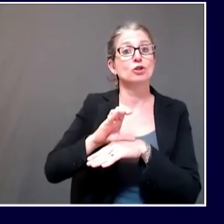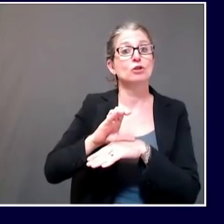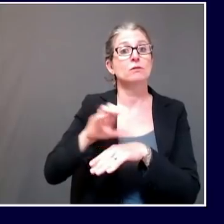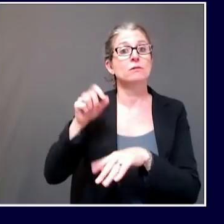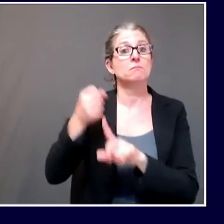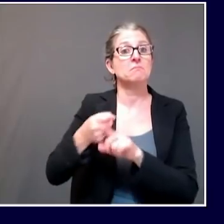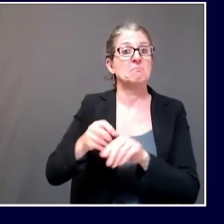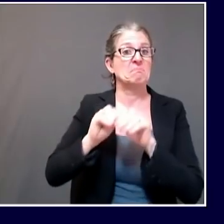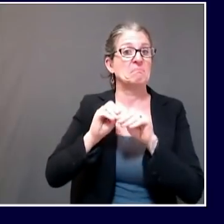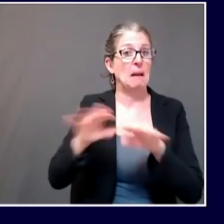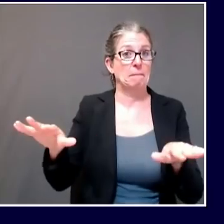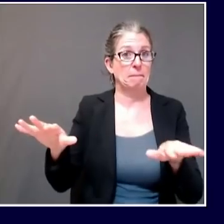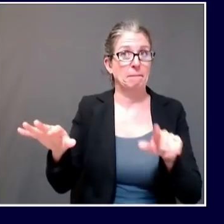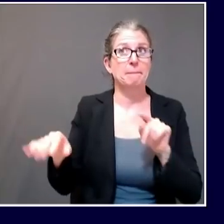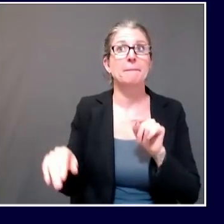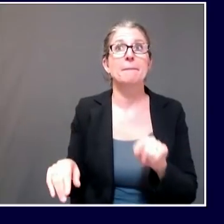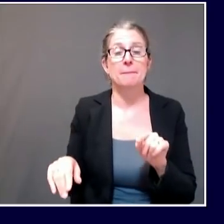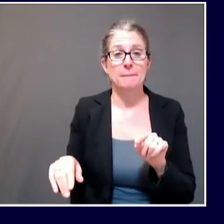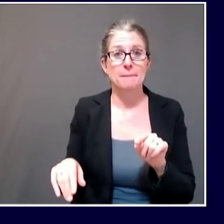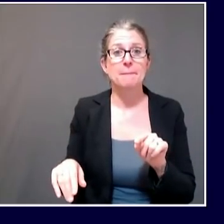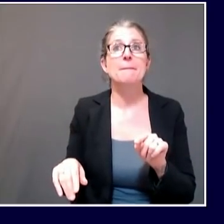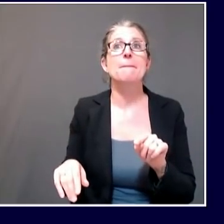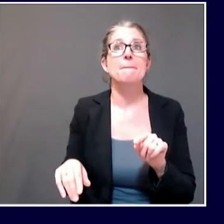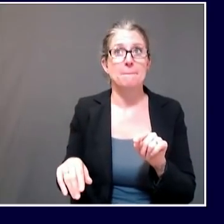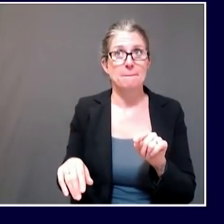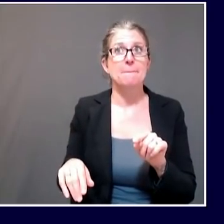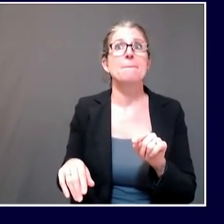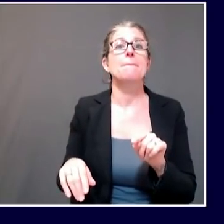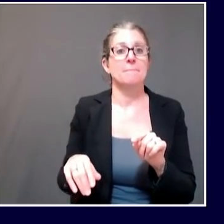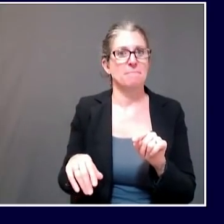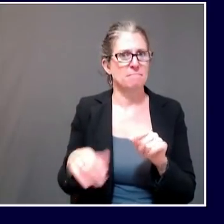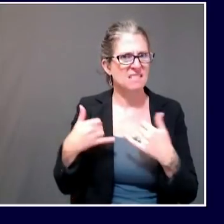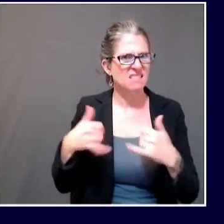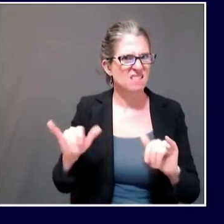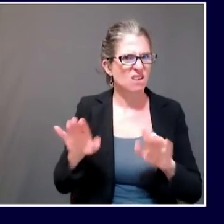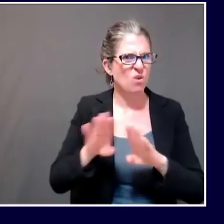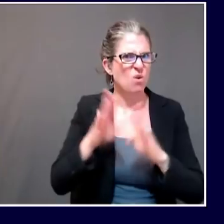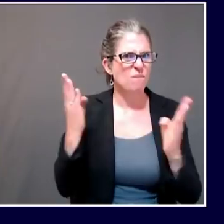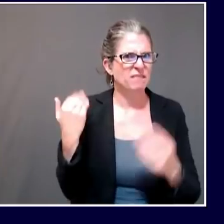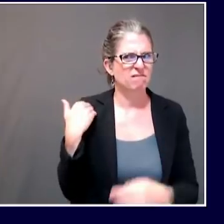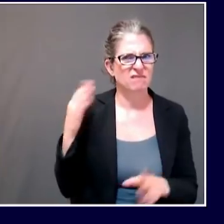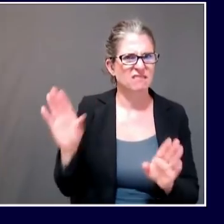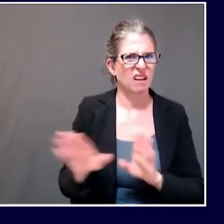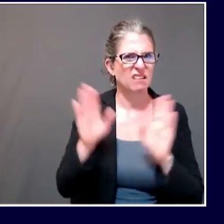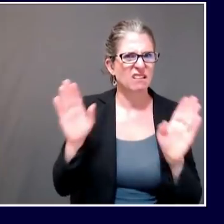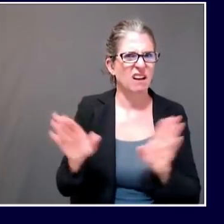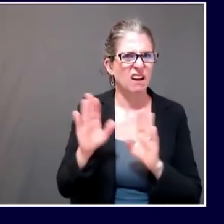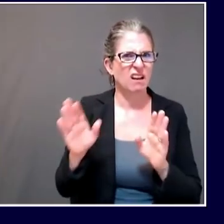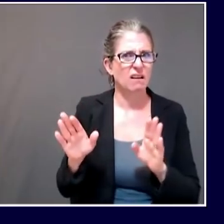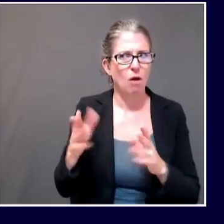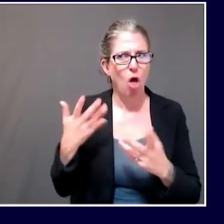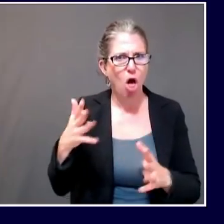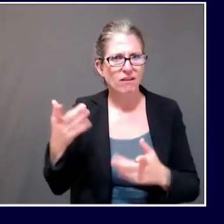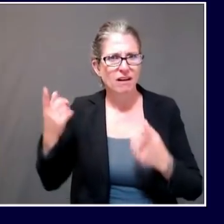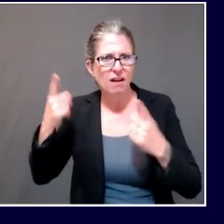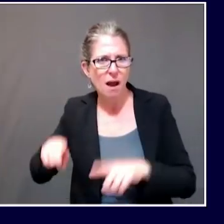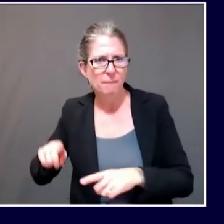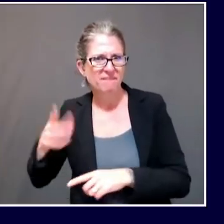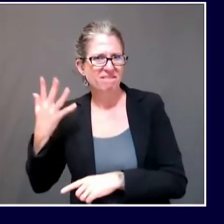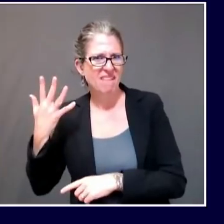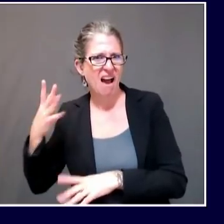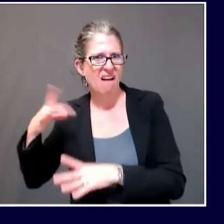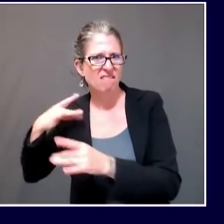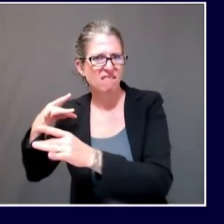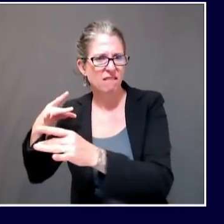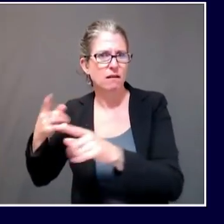this weekend, even though there is an outbreak. Can you just tell us, is that permitted and does the state know whether the church is following safety guidelines when they hold